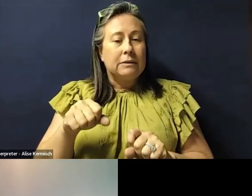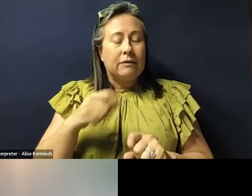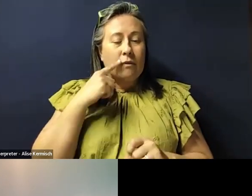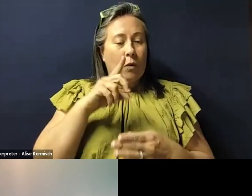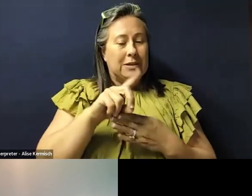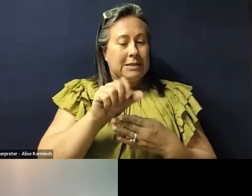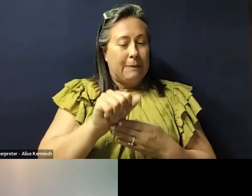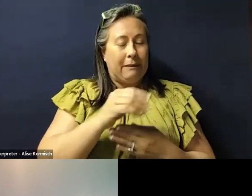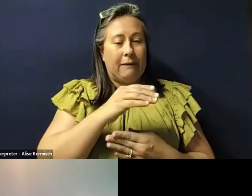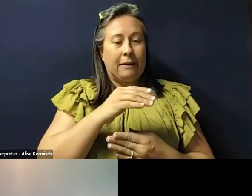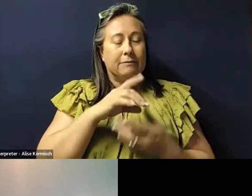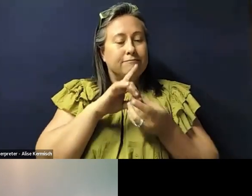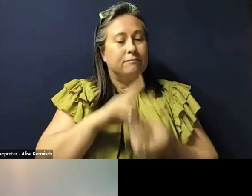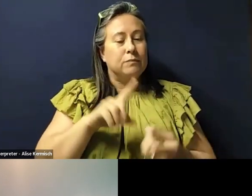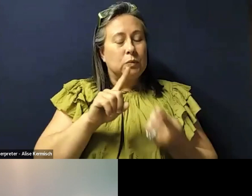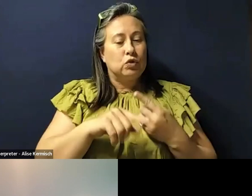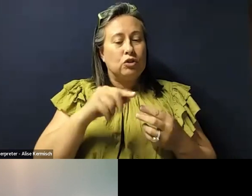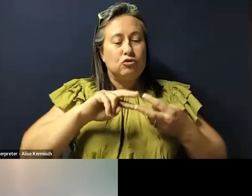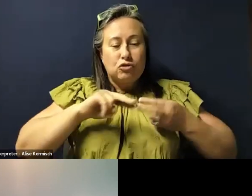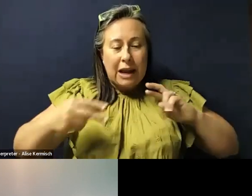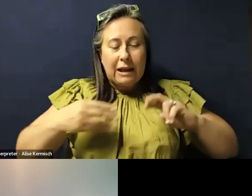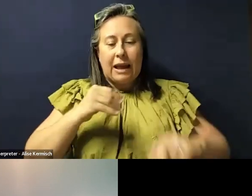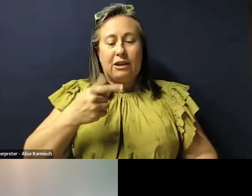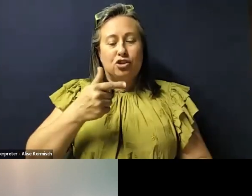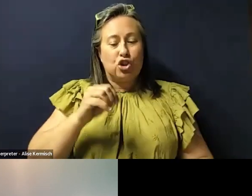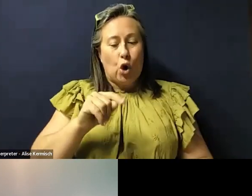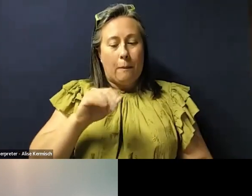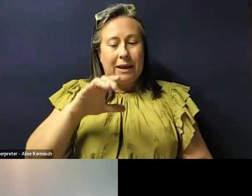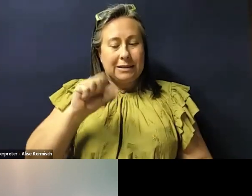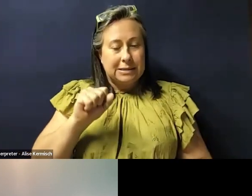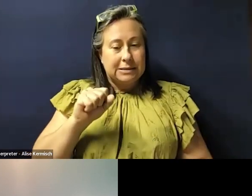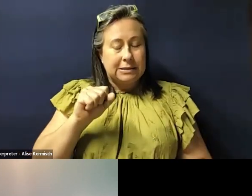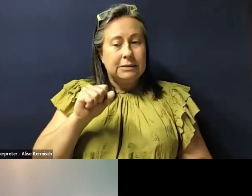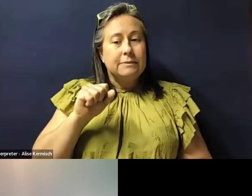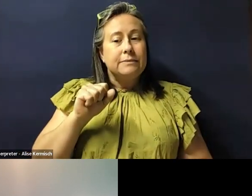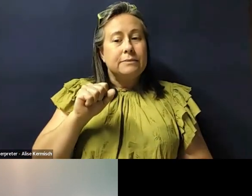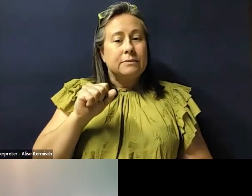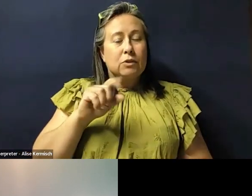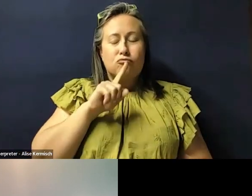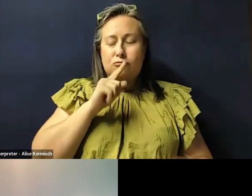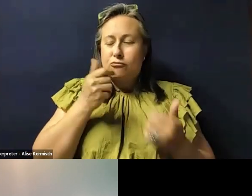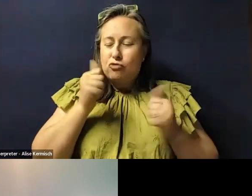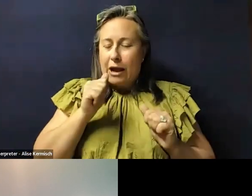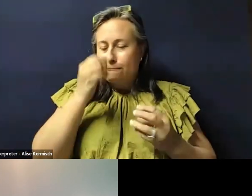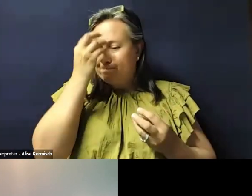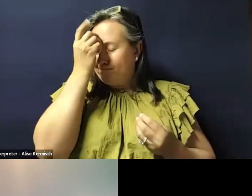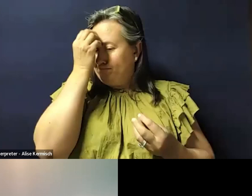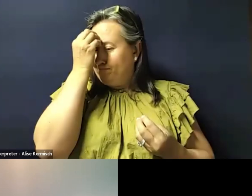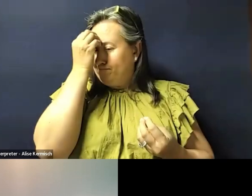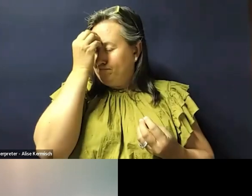disability in the context of genetics and genomics, and really try to think about